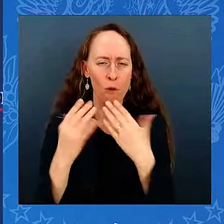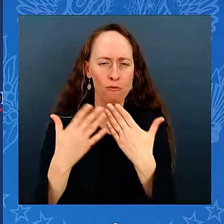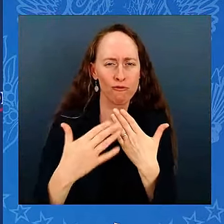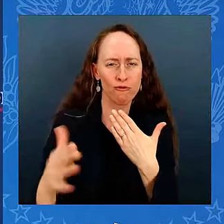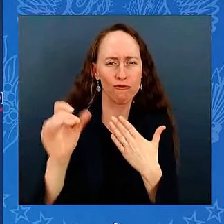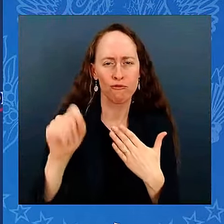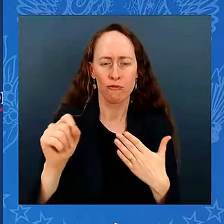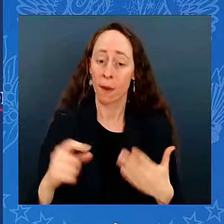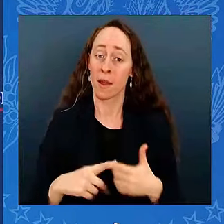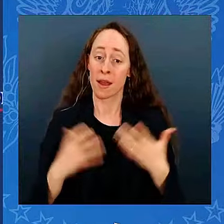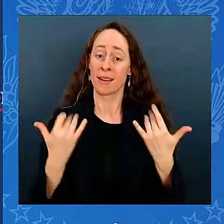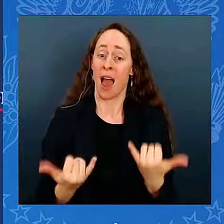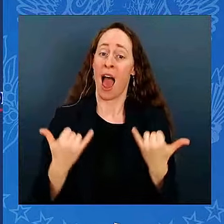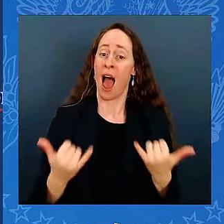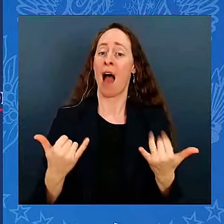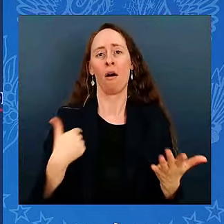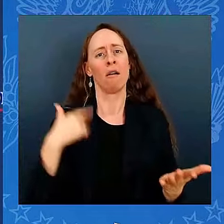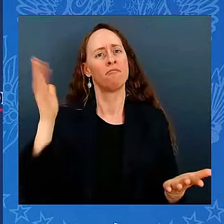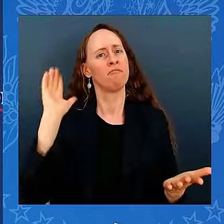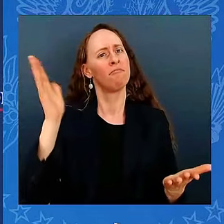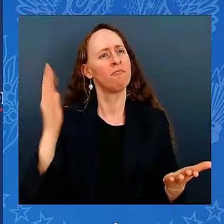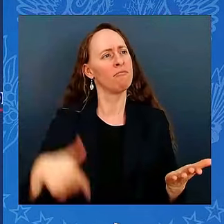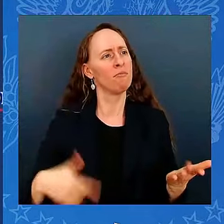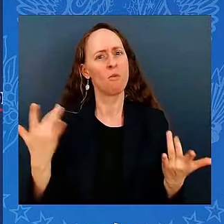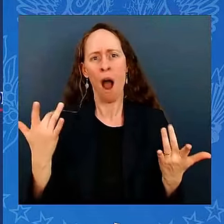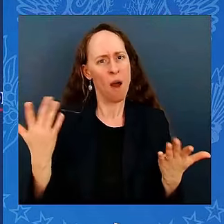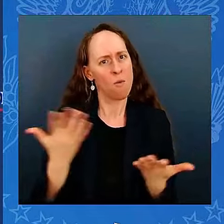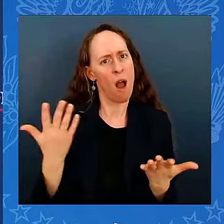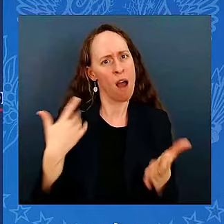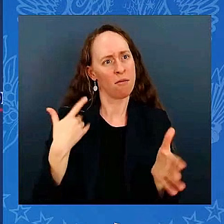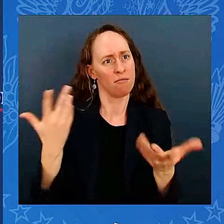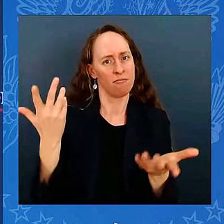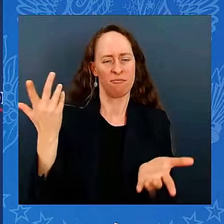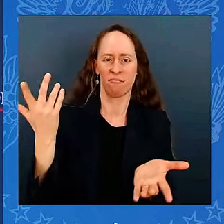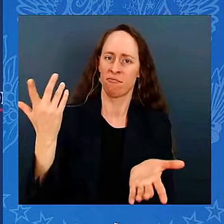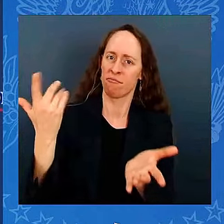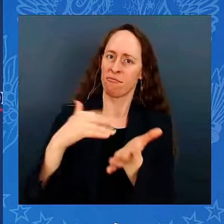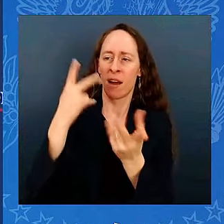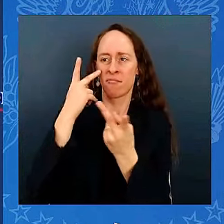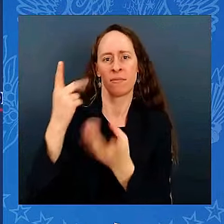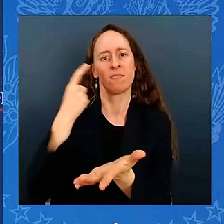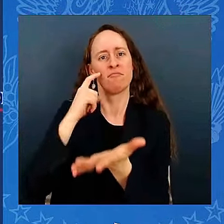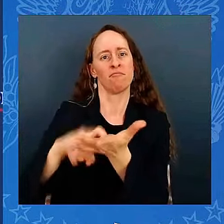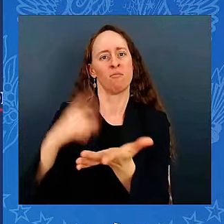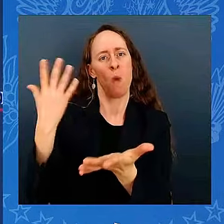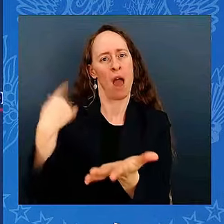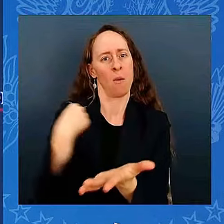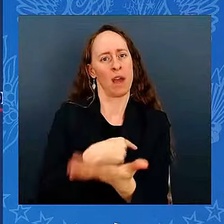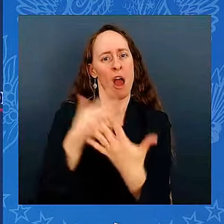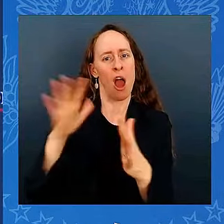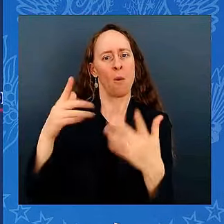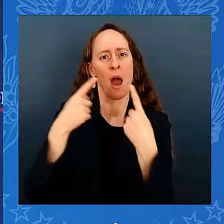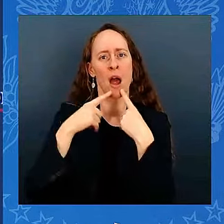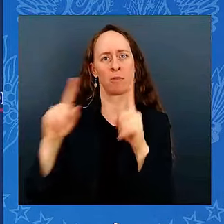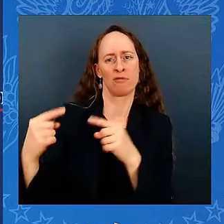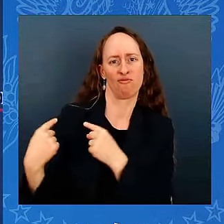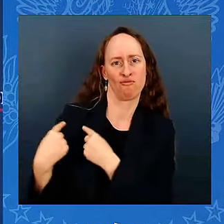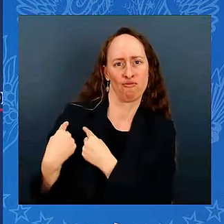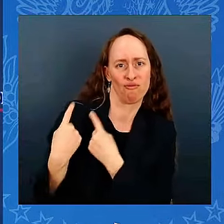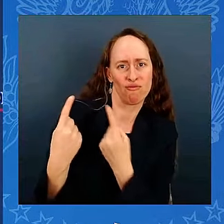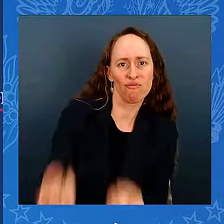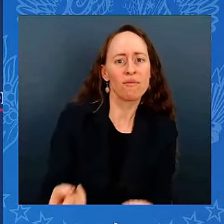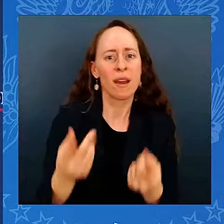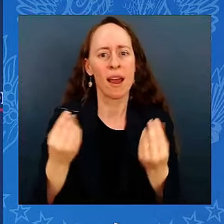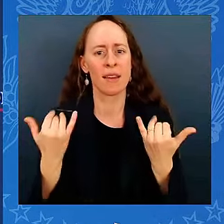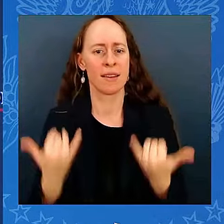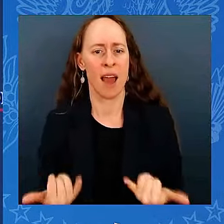how we got here, and most importantly, the foundation that I believe built for a more prosperous and equitable future in America.